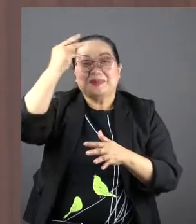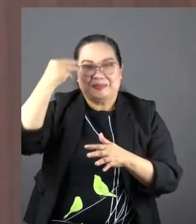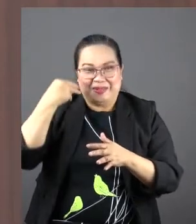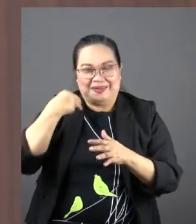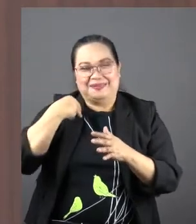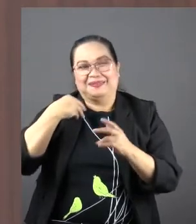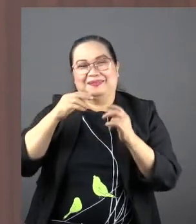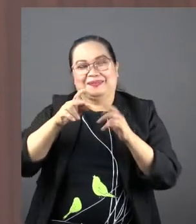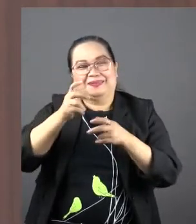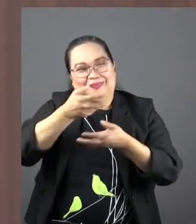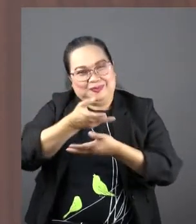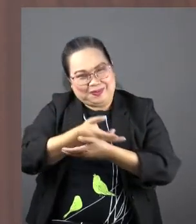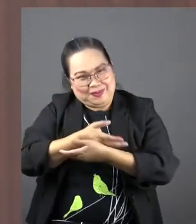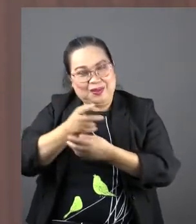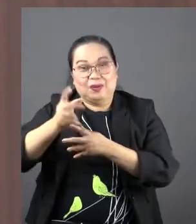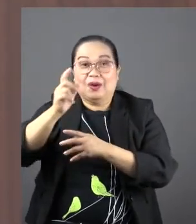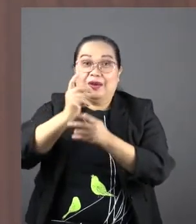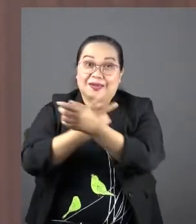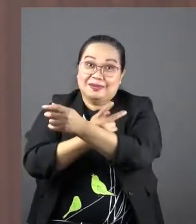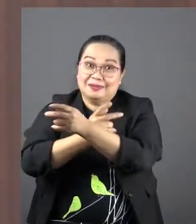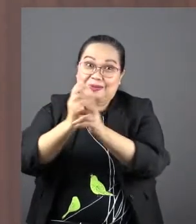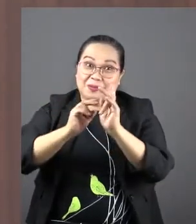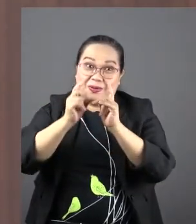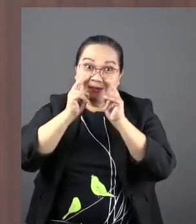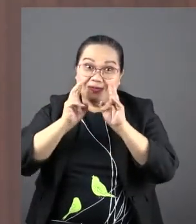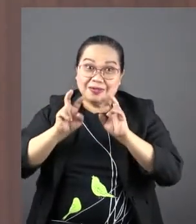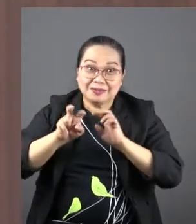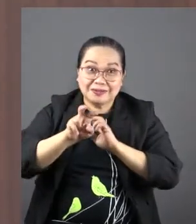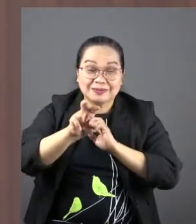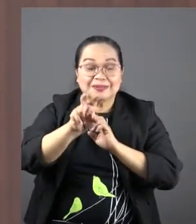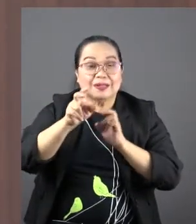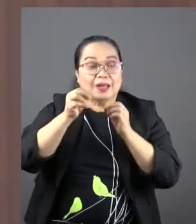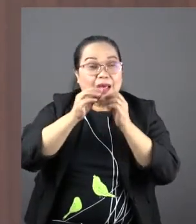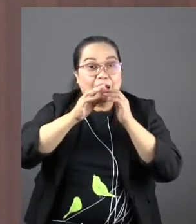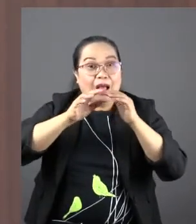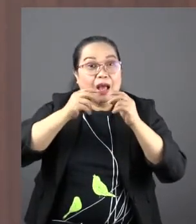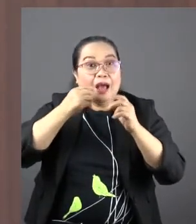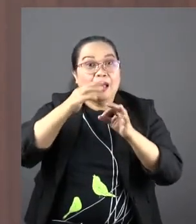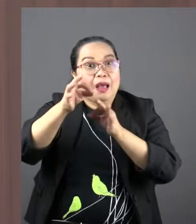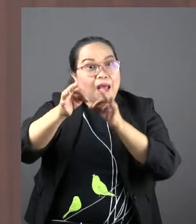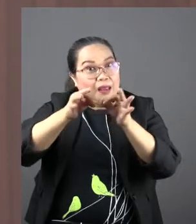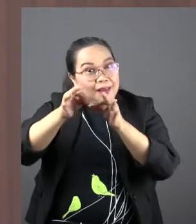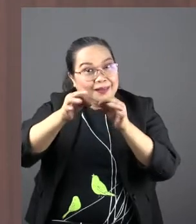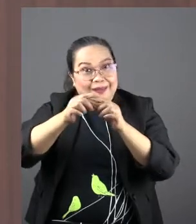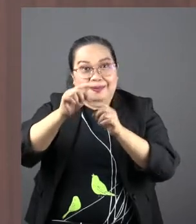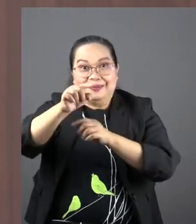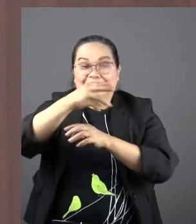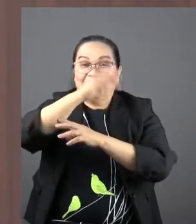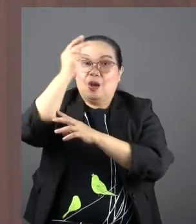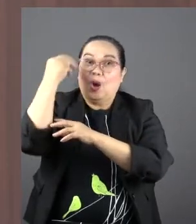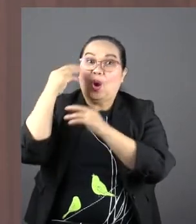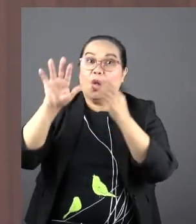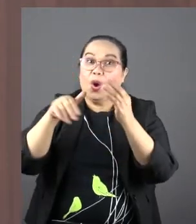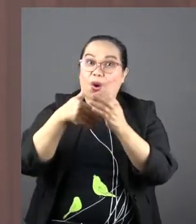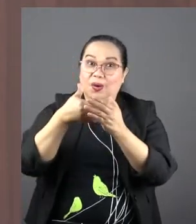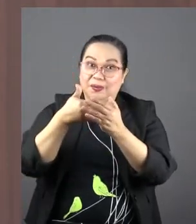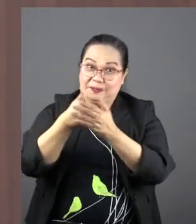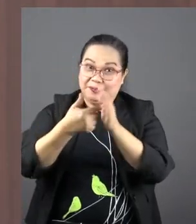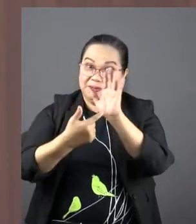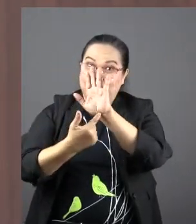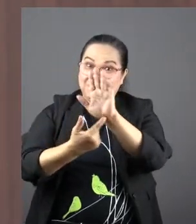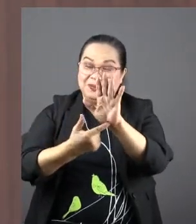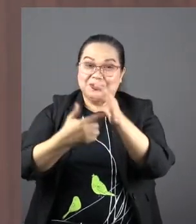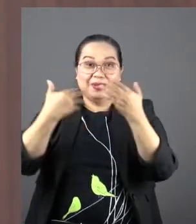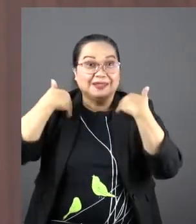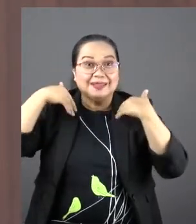and then it says there in Luke chapter 2 that they narrated to Mary everything that was revealed to them by